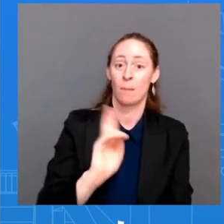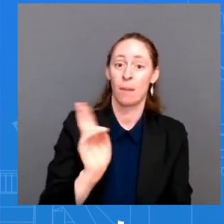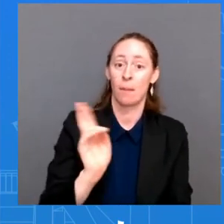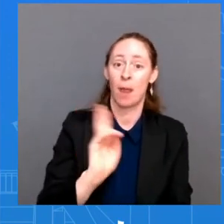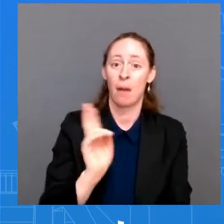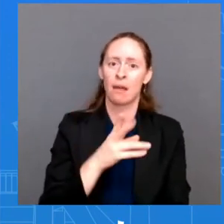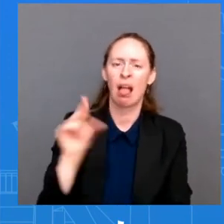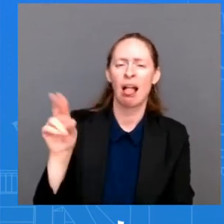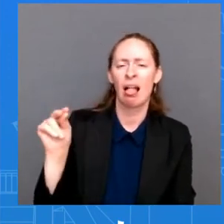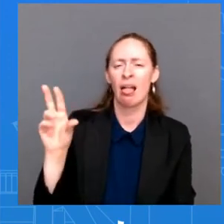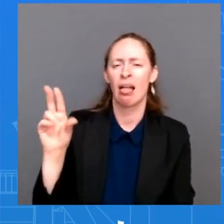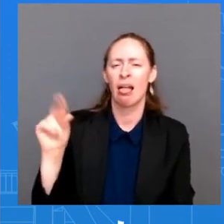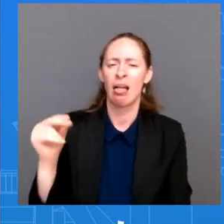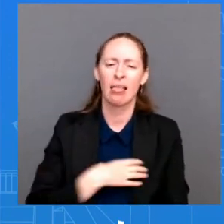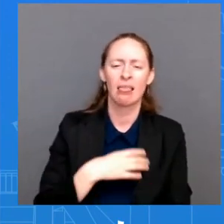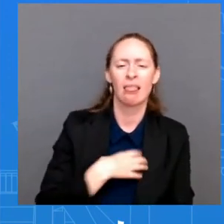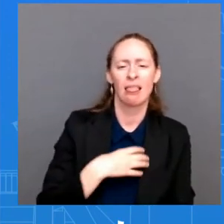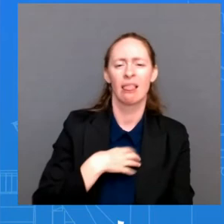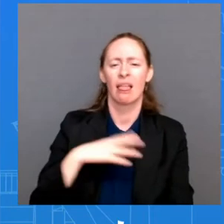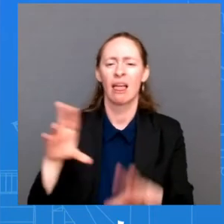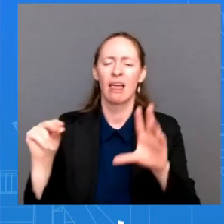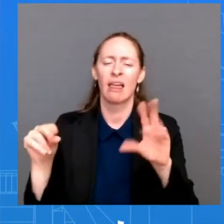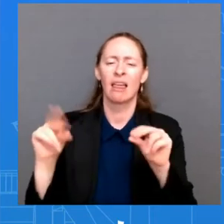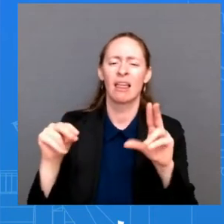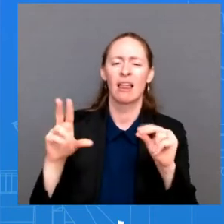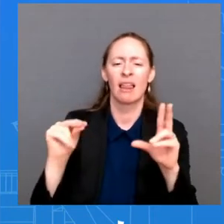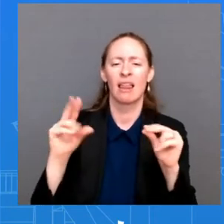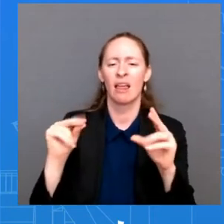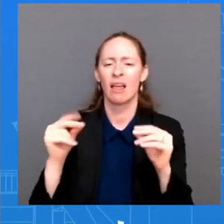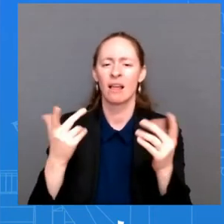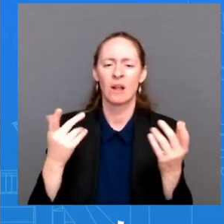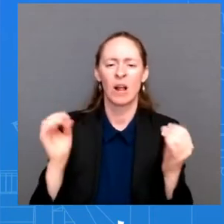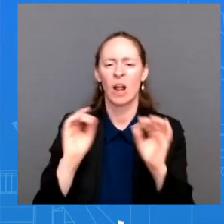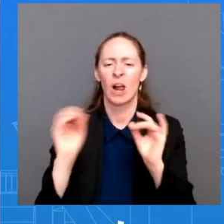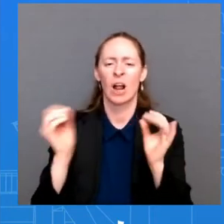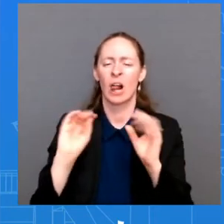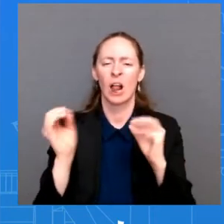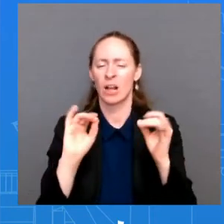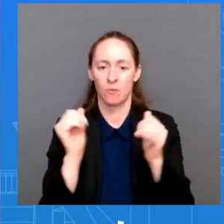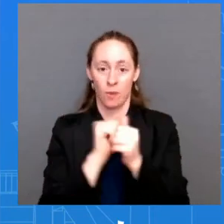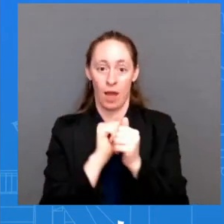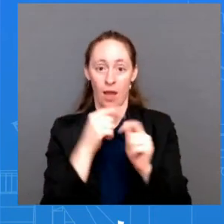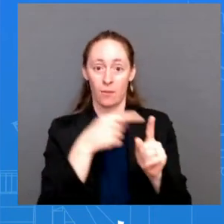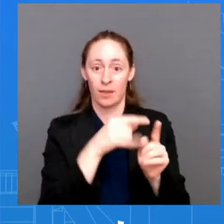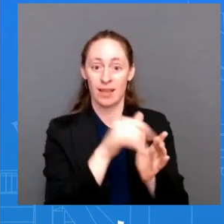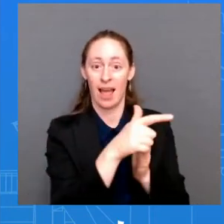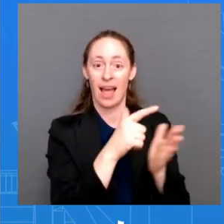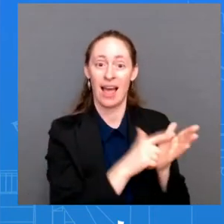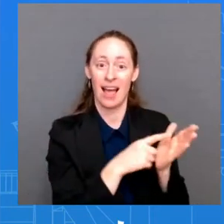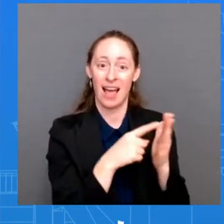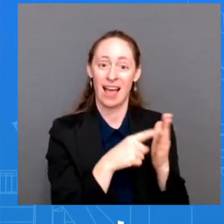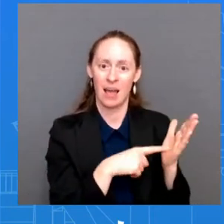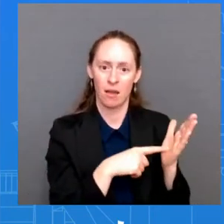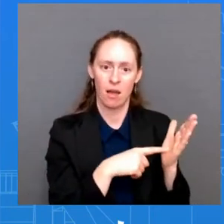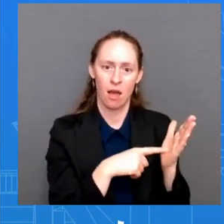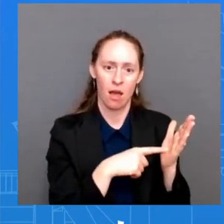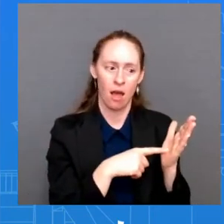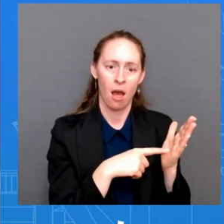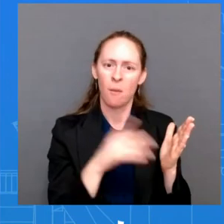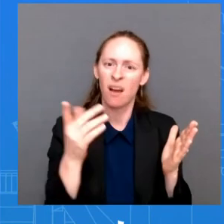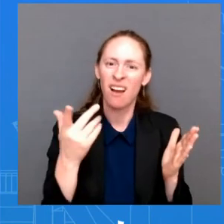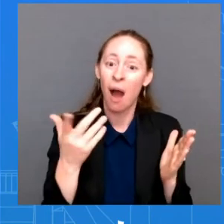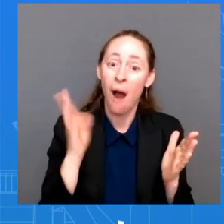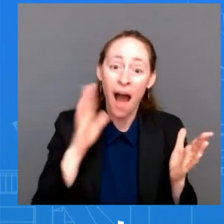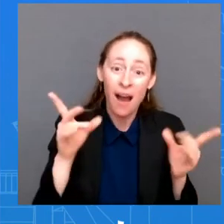outrage on on on this inflation reduction act that is actually going to do something and help the american people lower